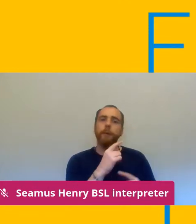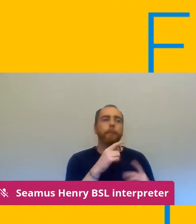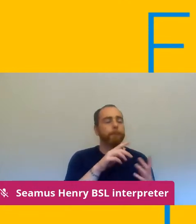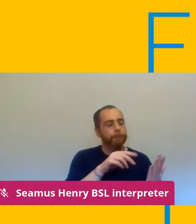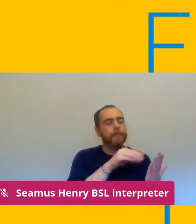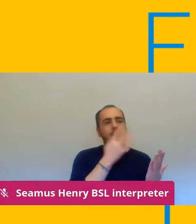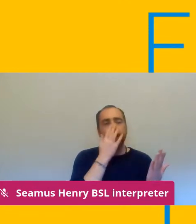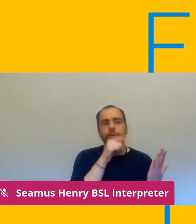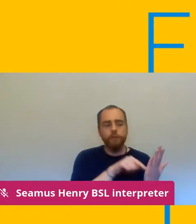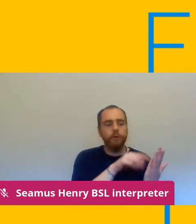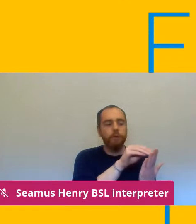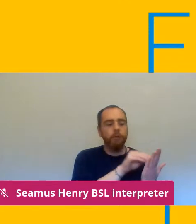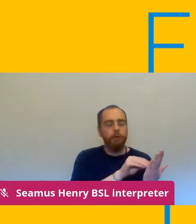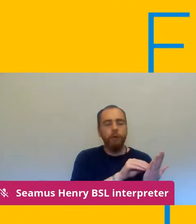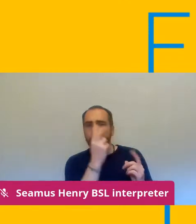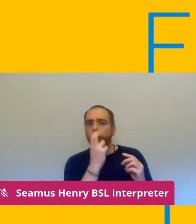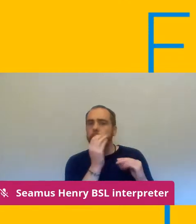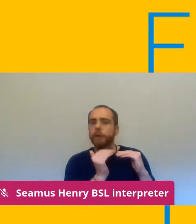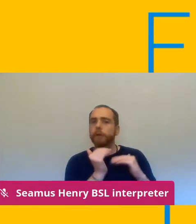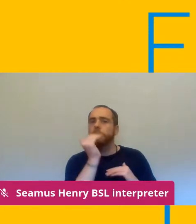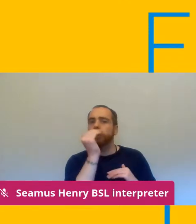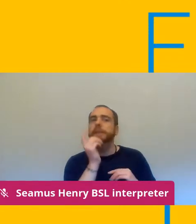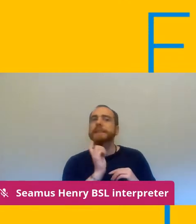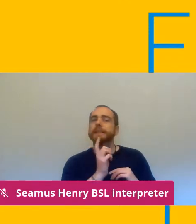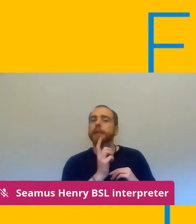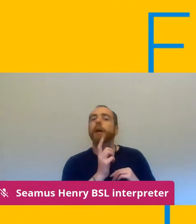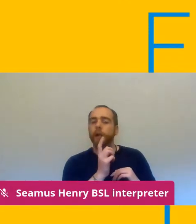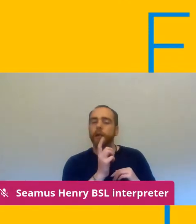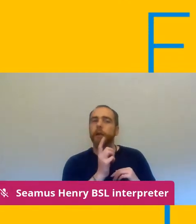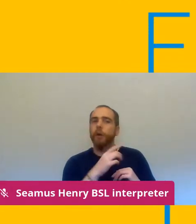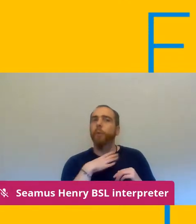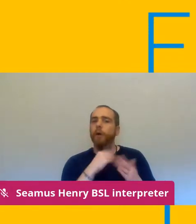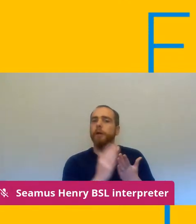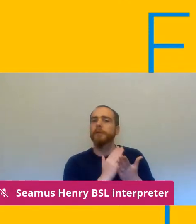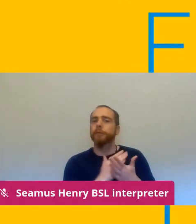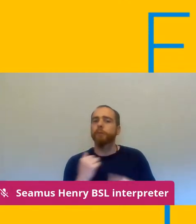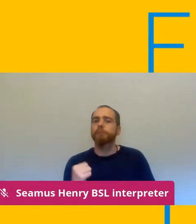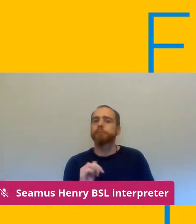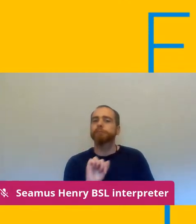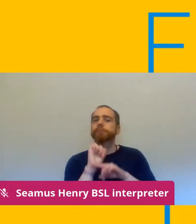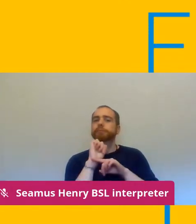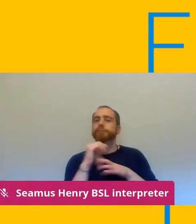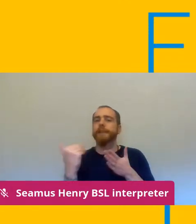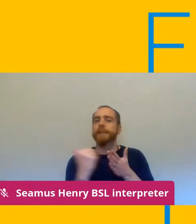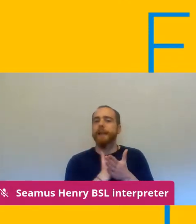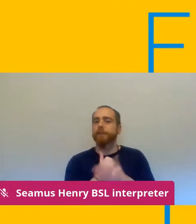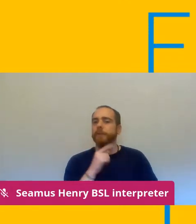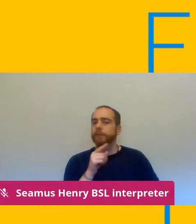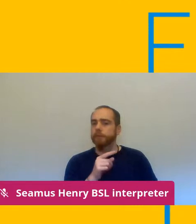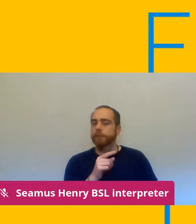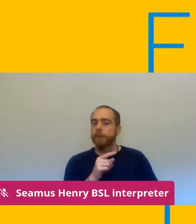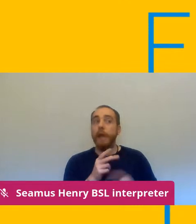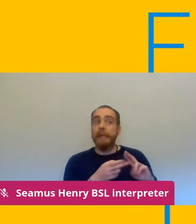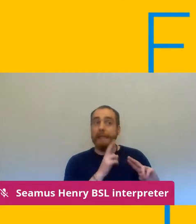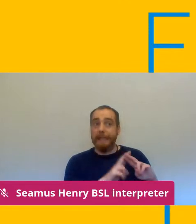individual risk assessment considers age and the impact covid could have on that individual should they become sick